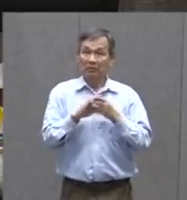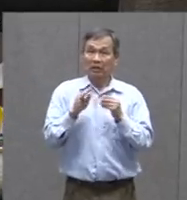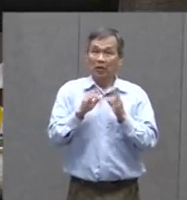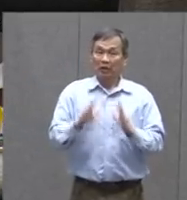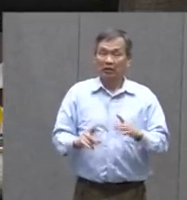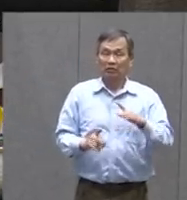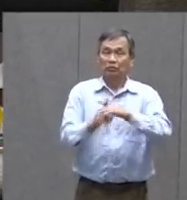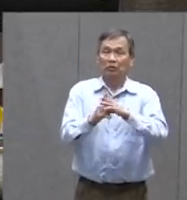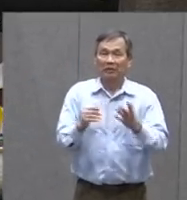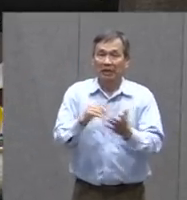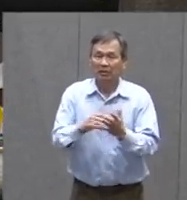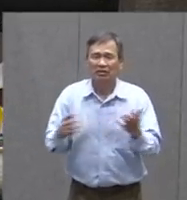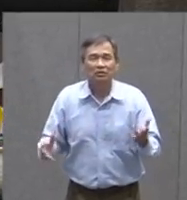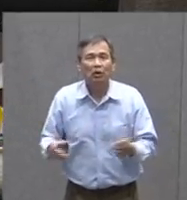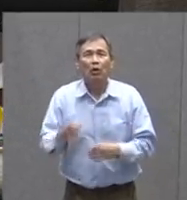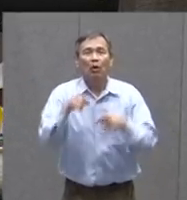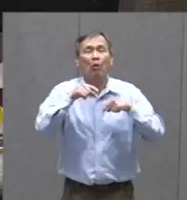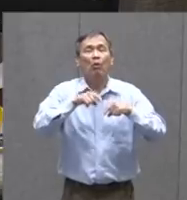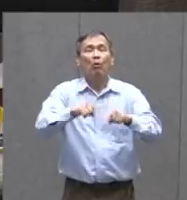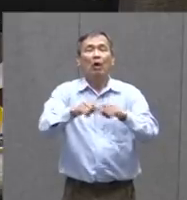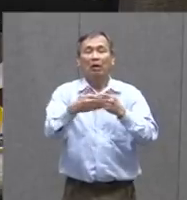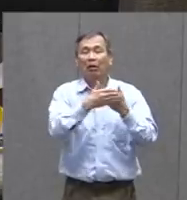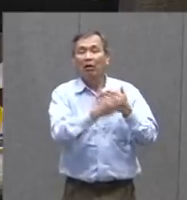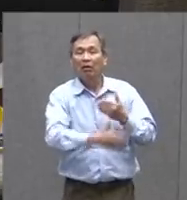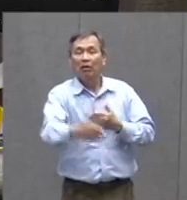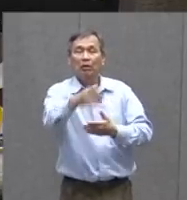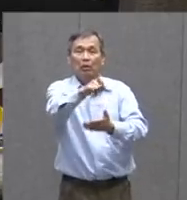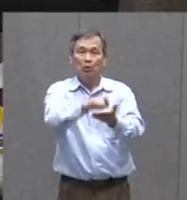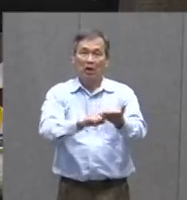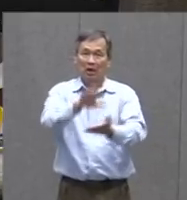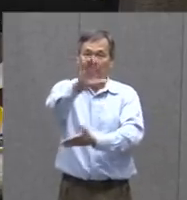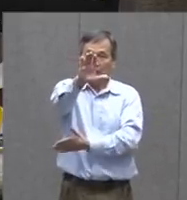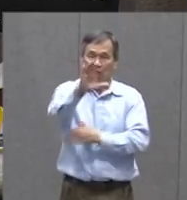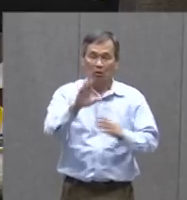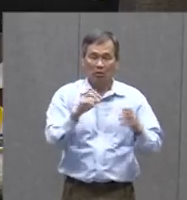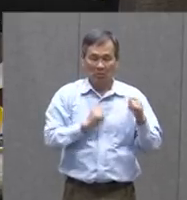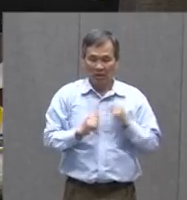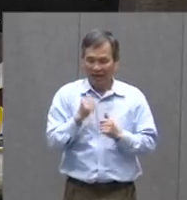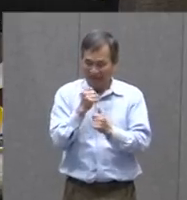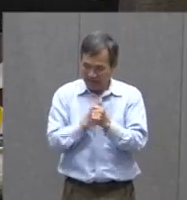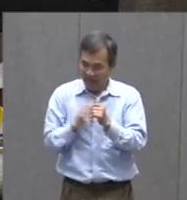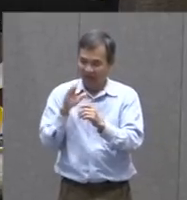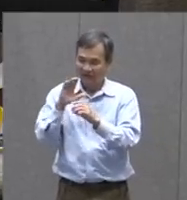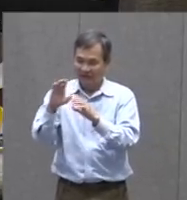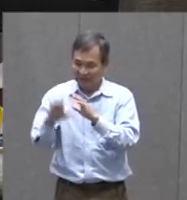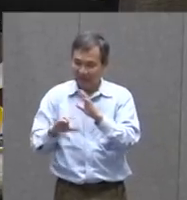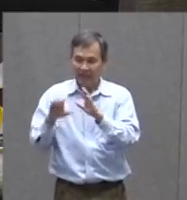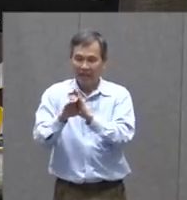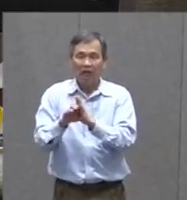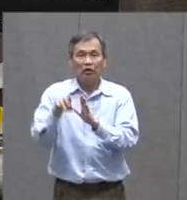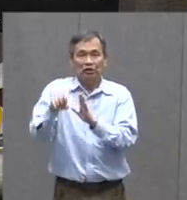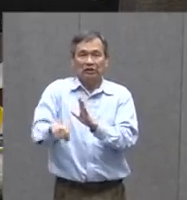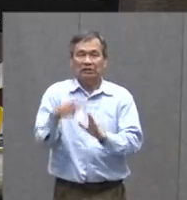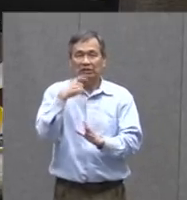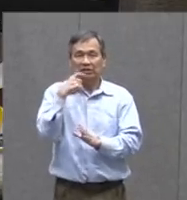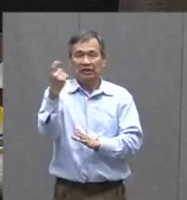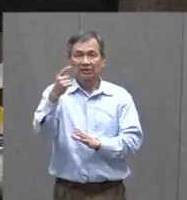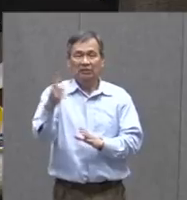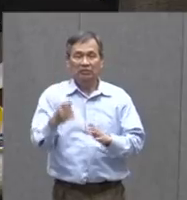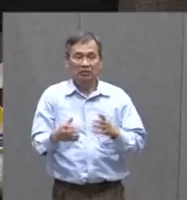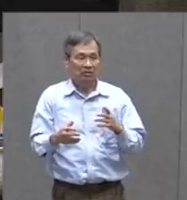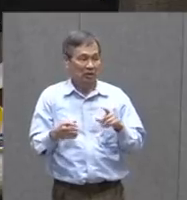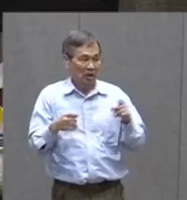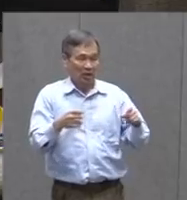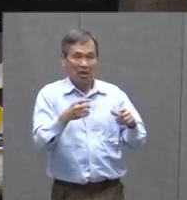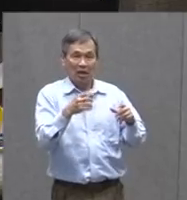So As You Write Your Play You Give Every Character Something That They Need To Say To Resolve The